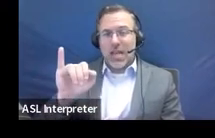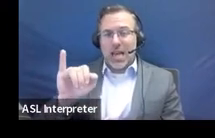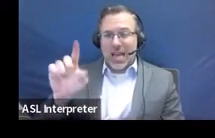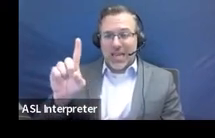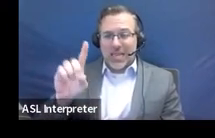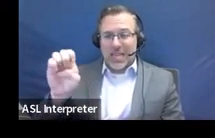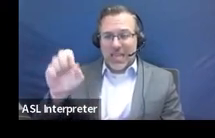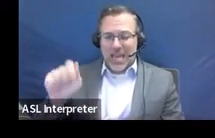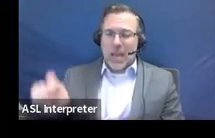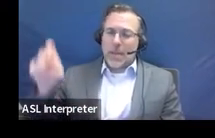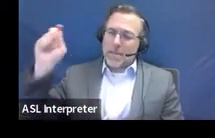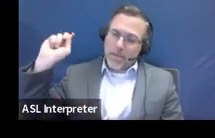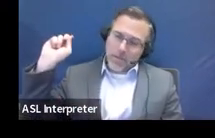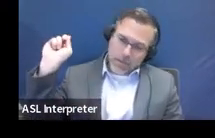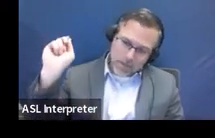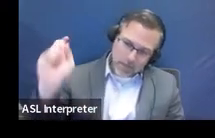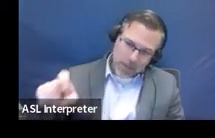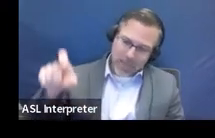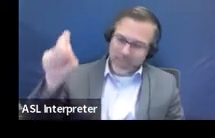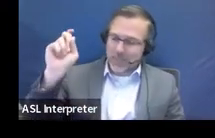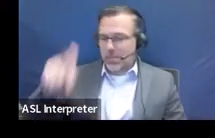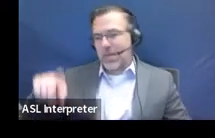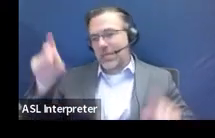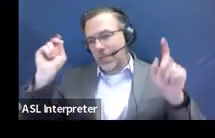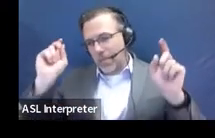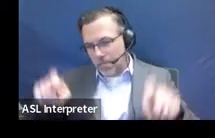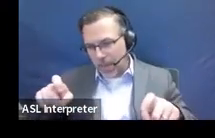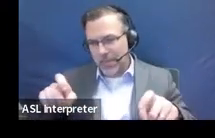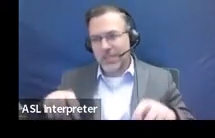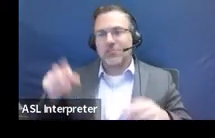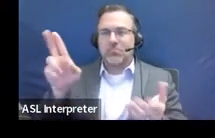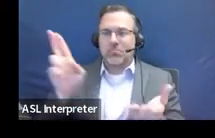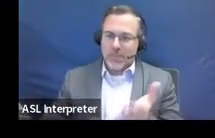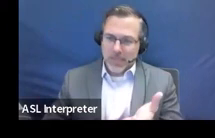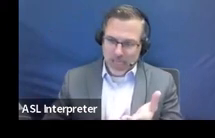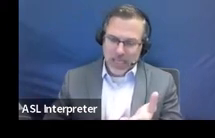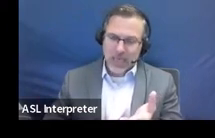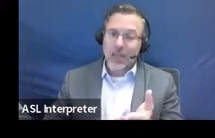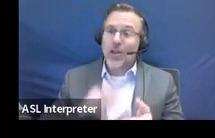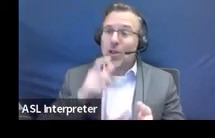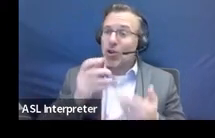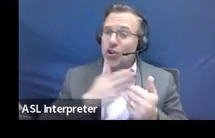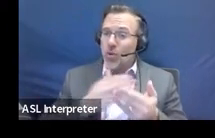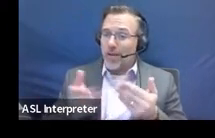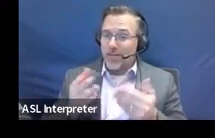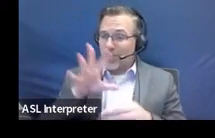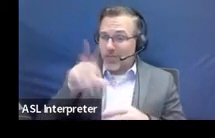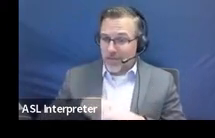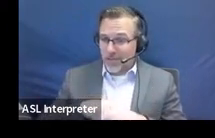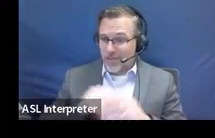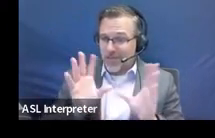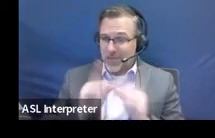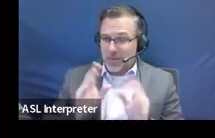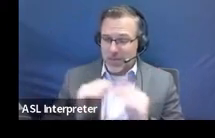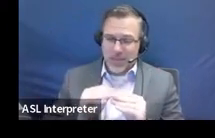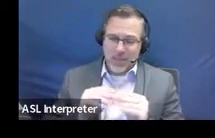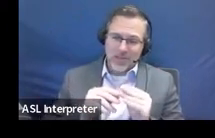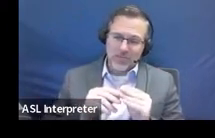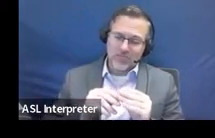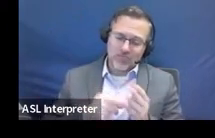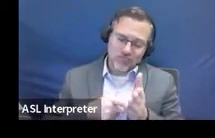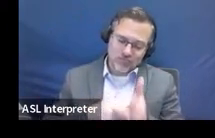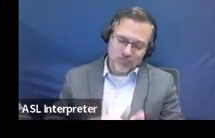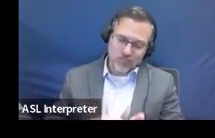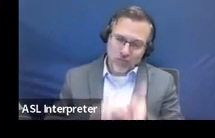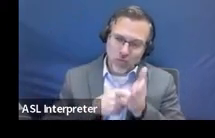signed by the team members. So whomever participated in the meeting needs to be able to sign